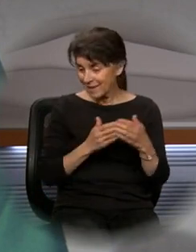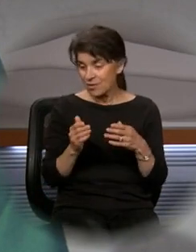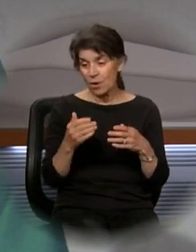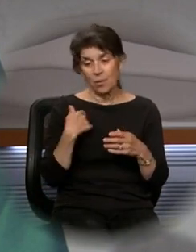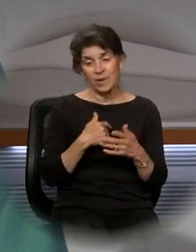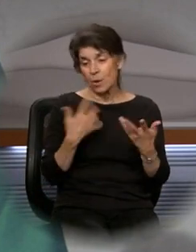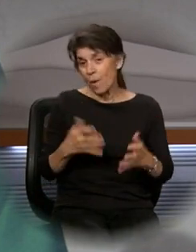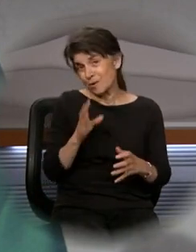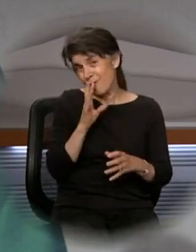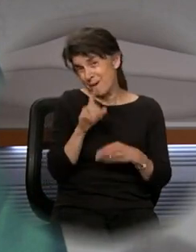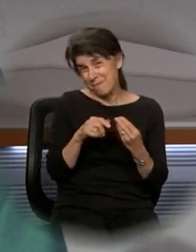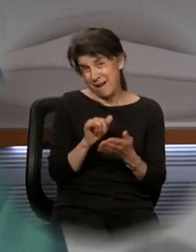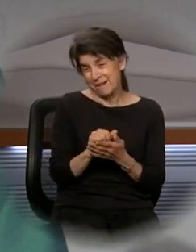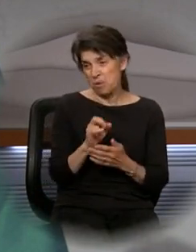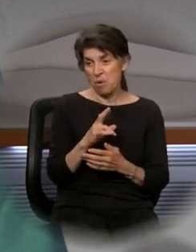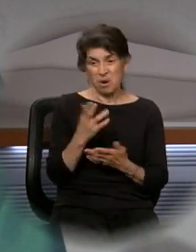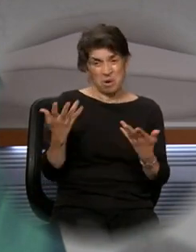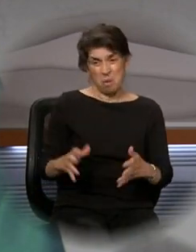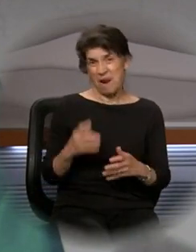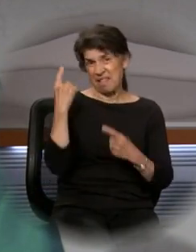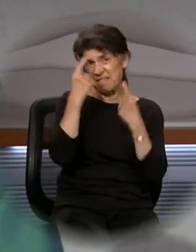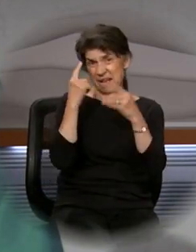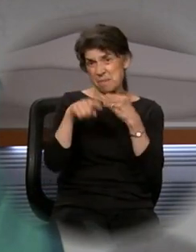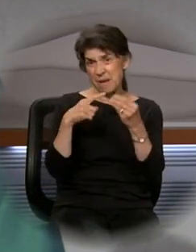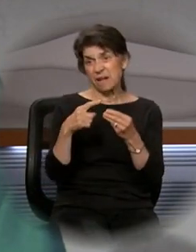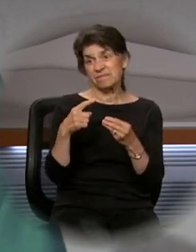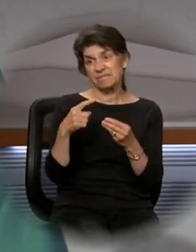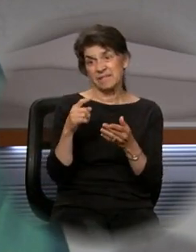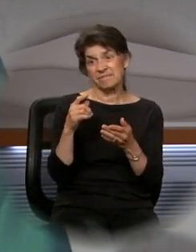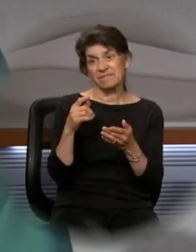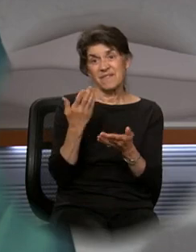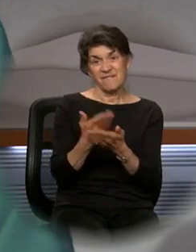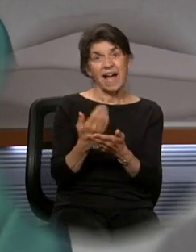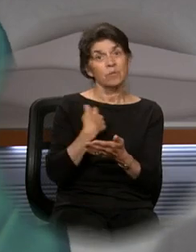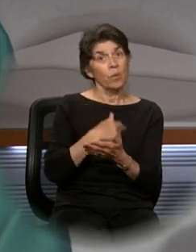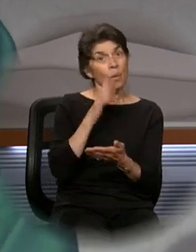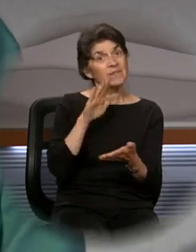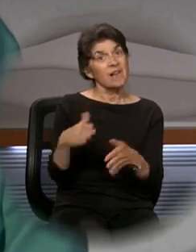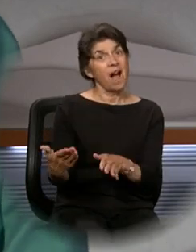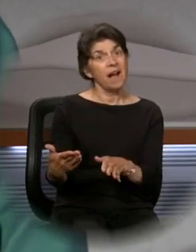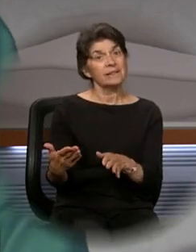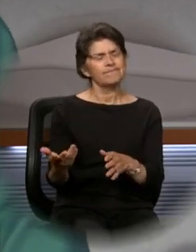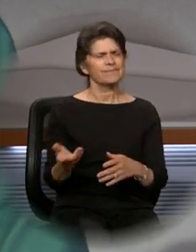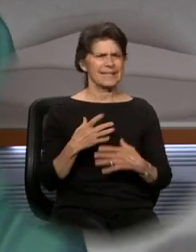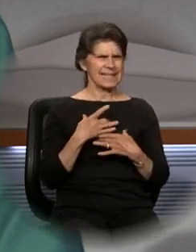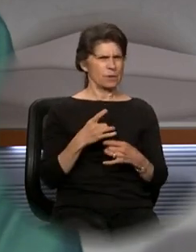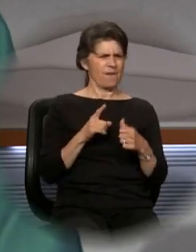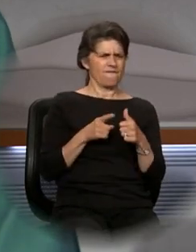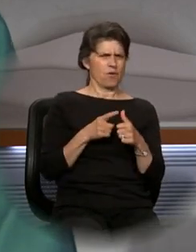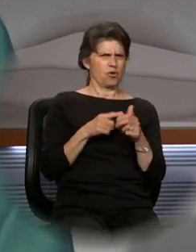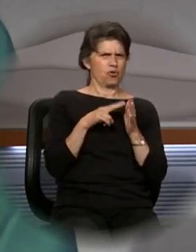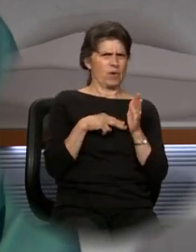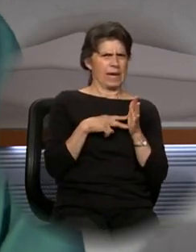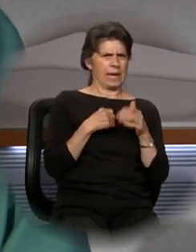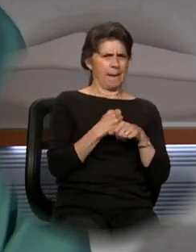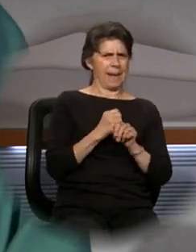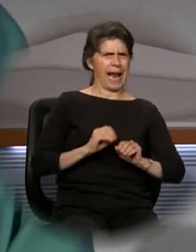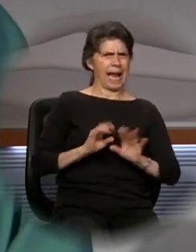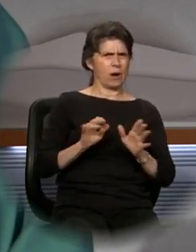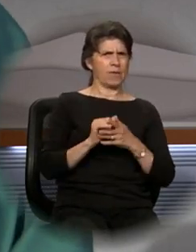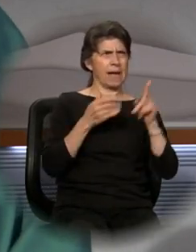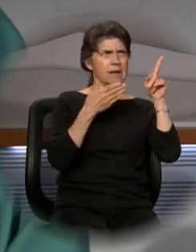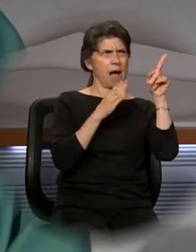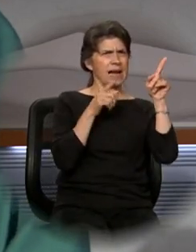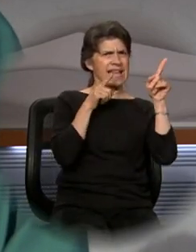really don't want to talk about it or think about the reality of our death. And it's interesting in the first reading that it was made very clear that God